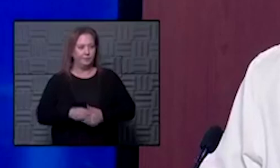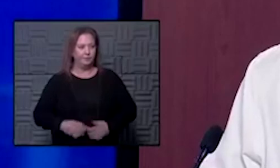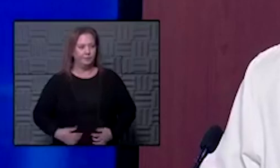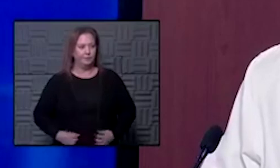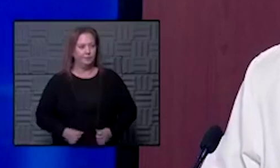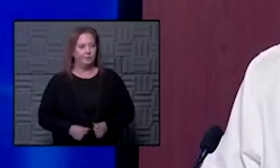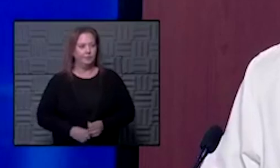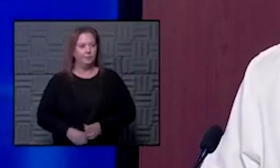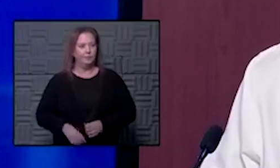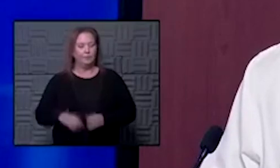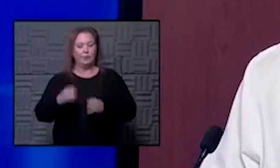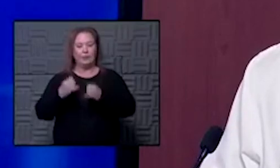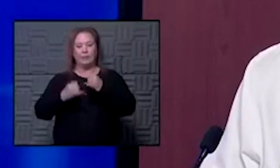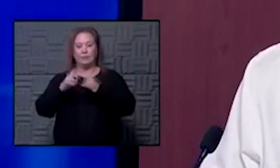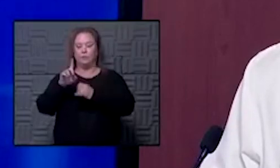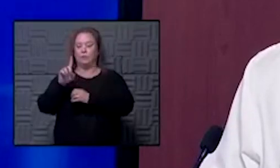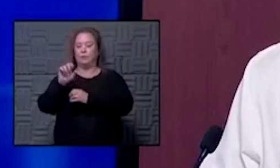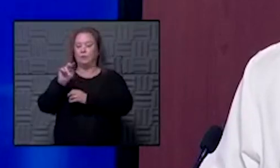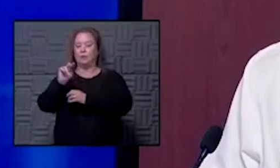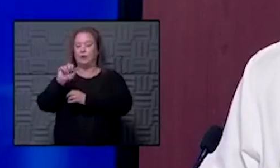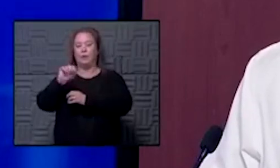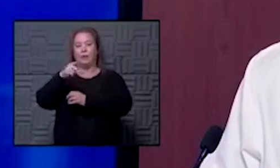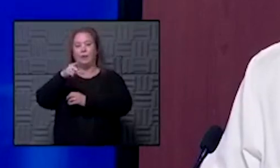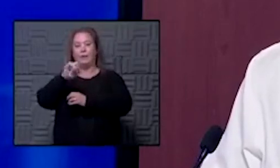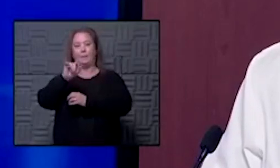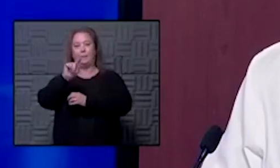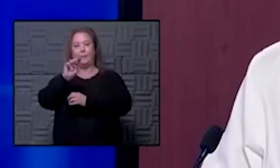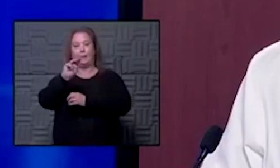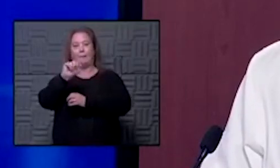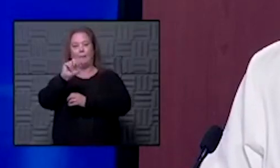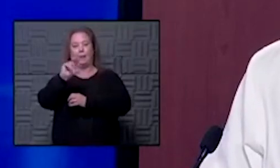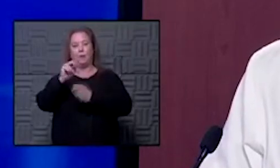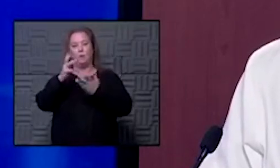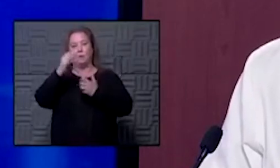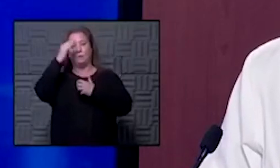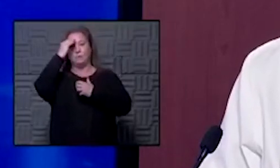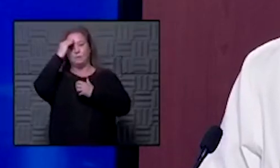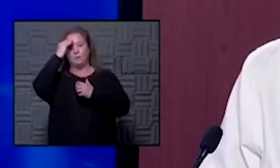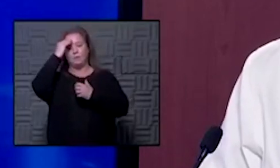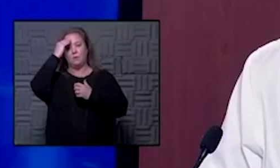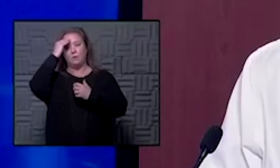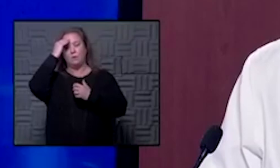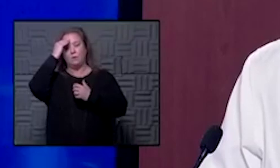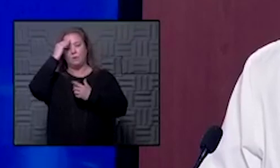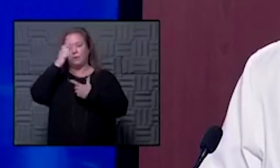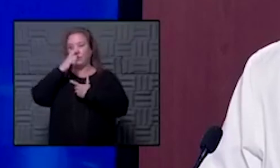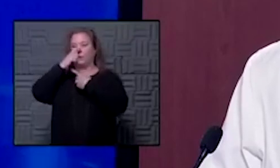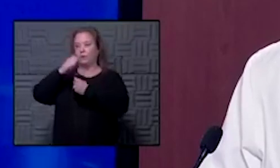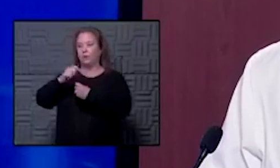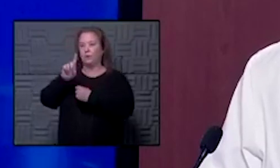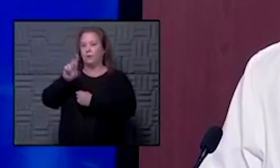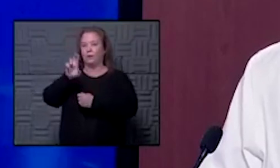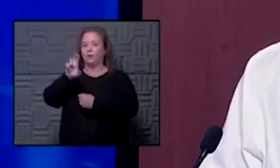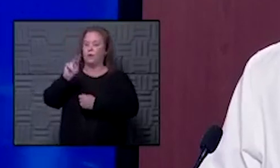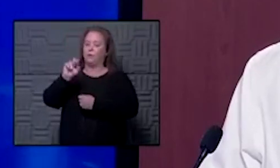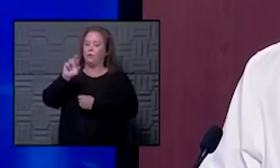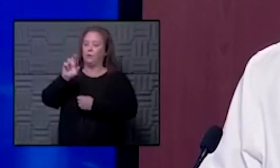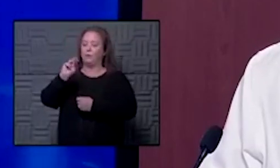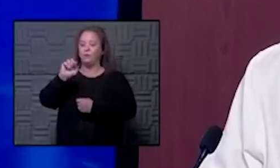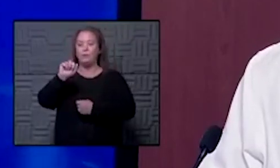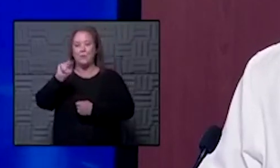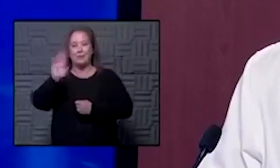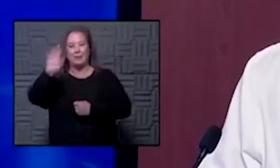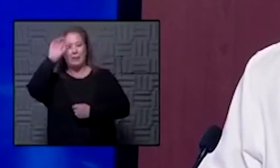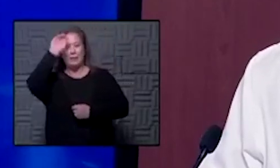i'll get the last one then to donna pittman again with channel nine she's wanting to know what you think and she's interested in dr norman's opinion as